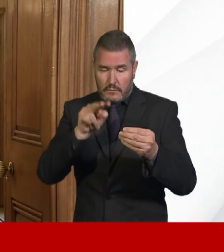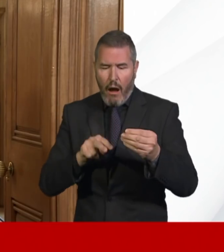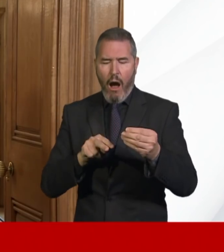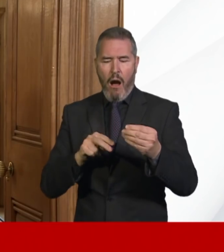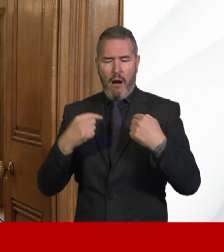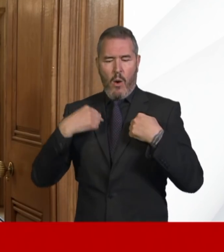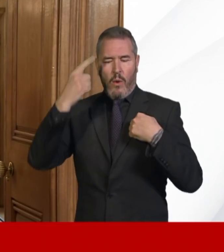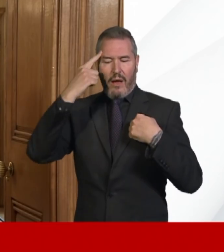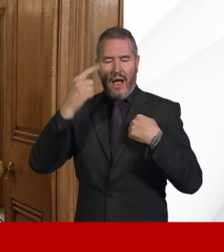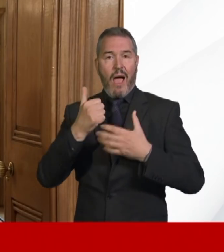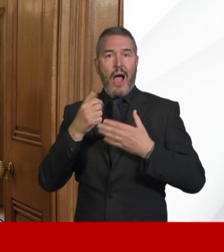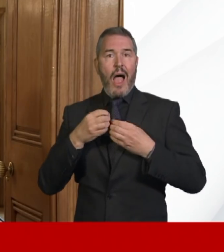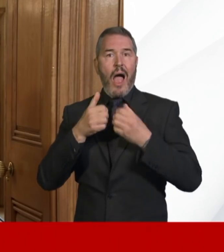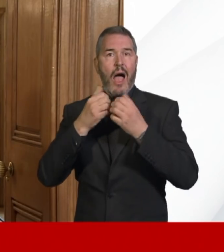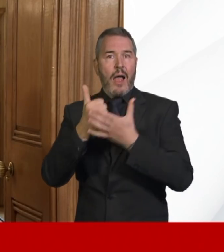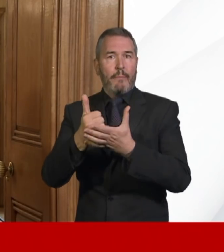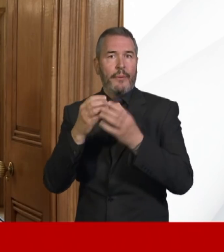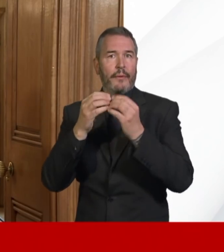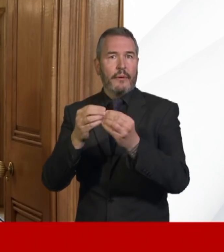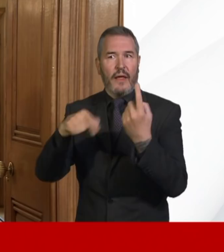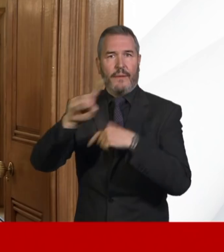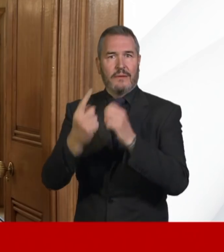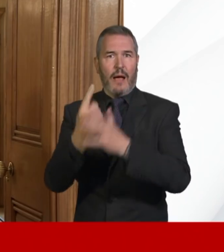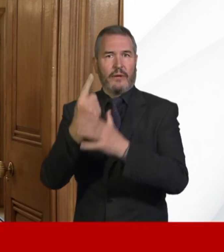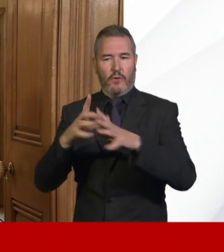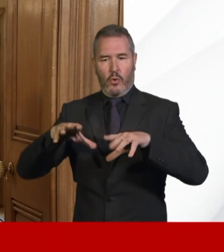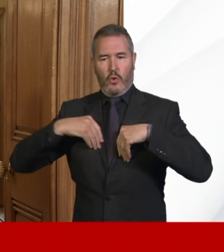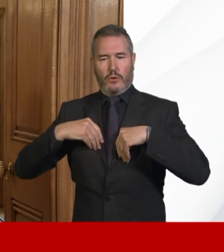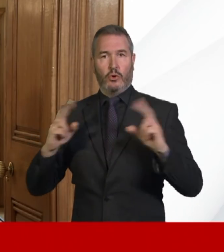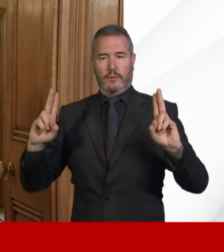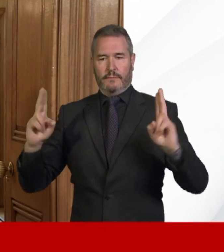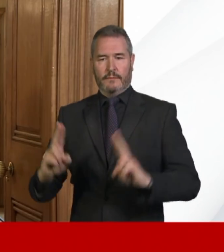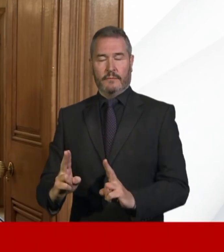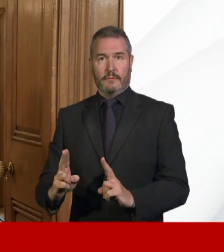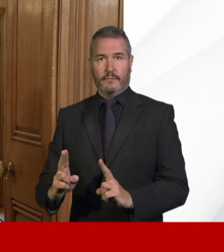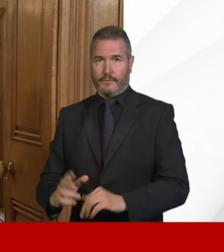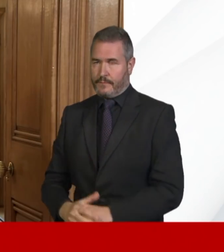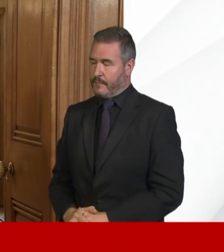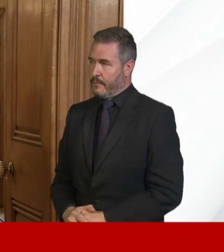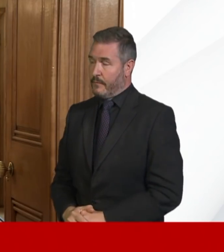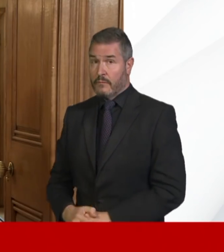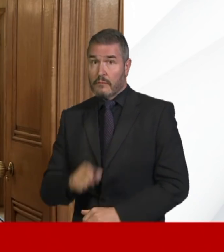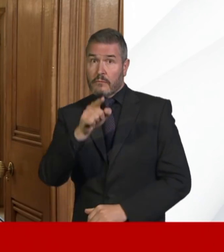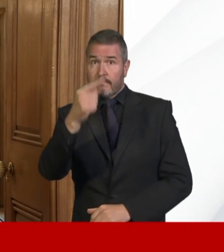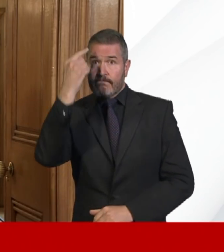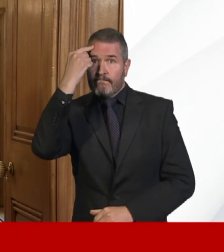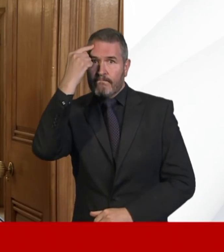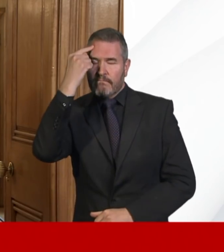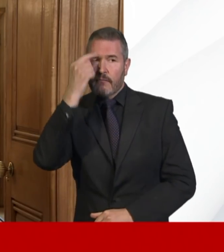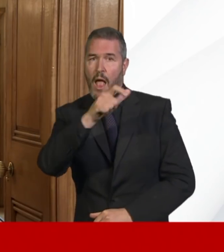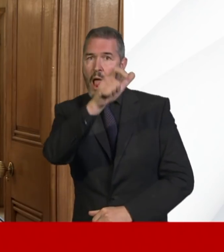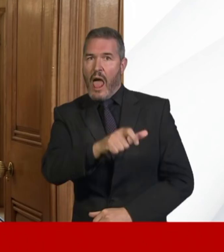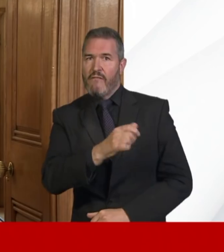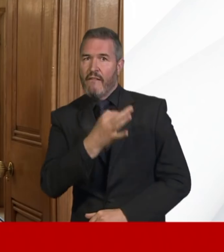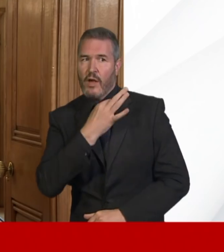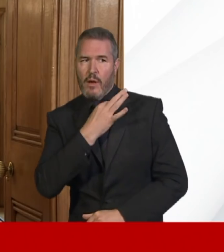influence the course of events with respect to this virus. If we want to protect people's lives, if